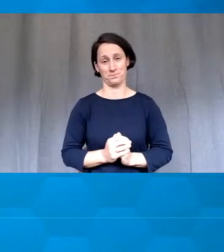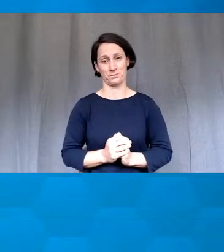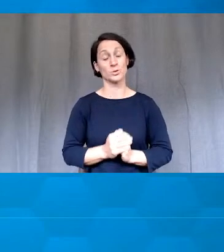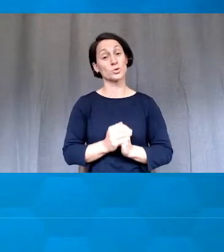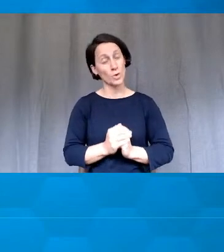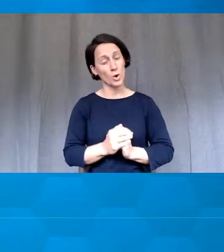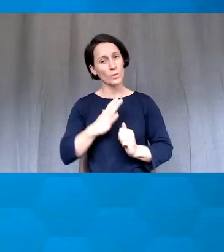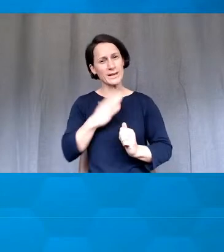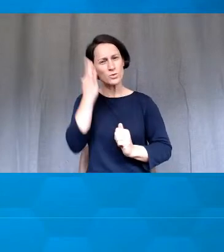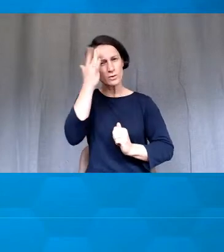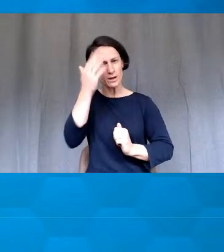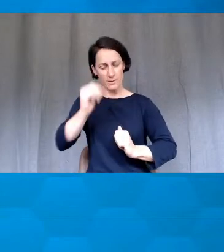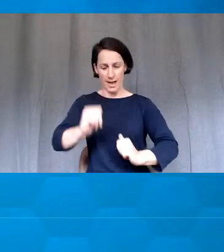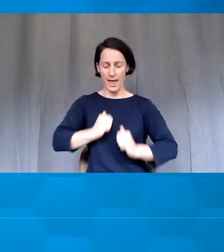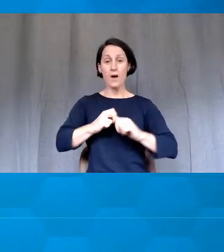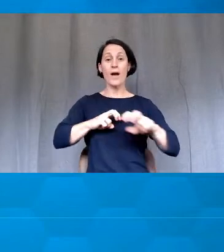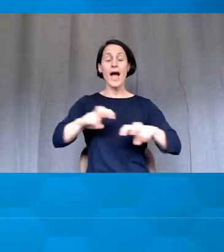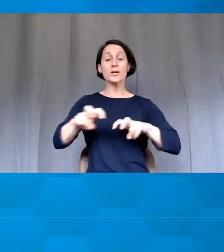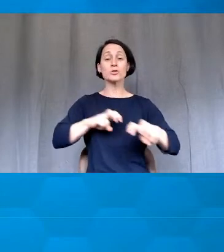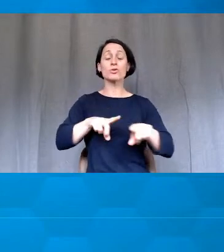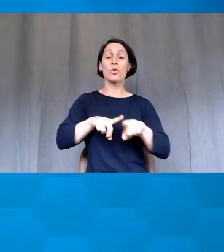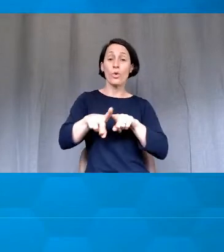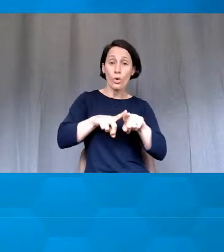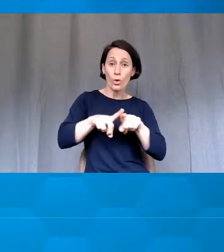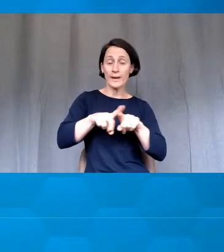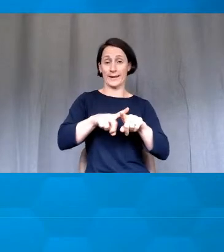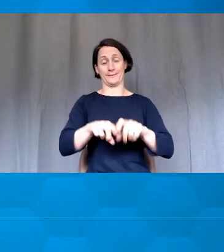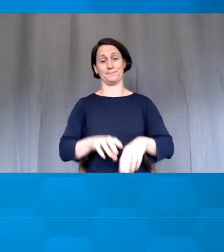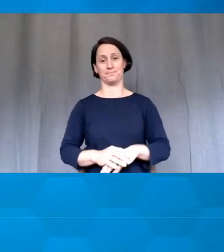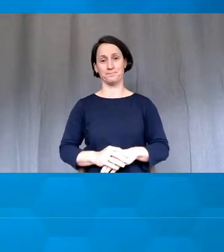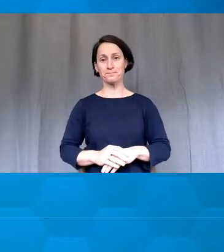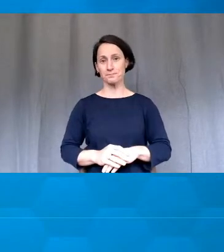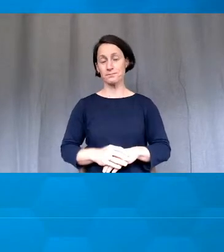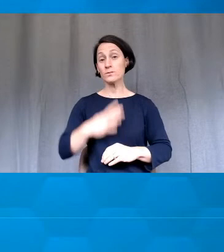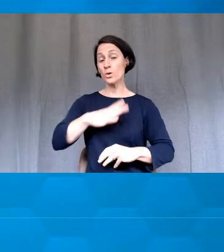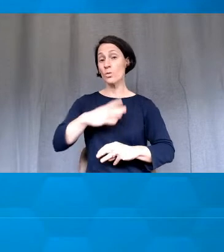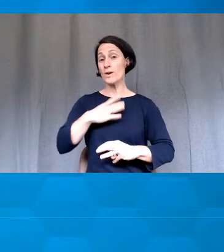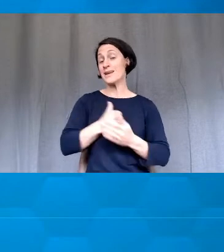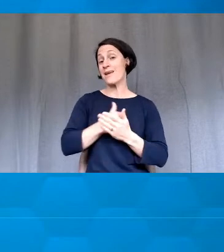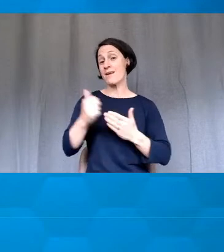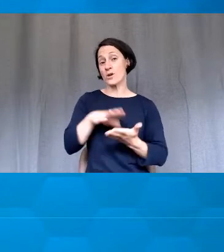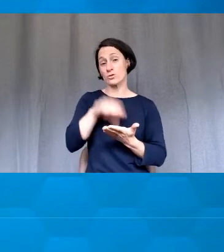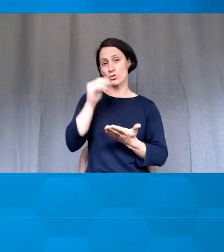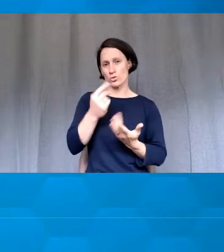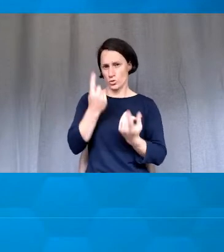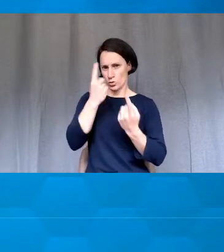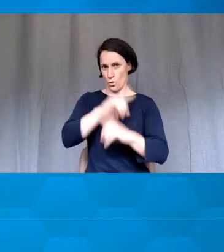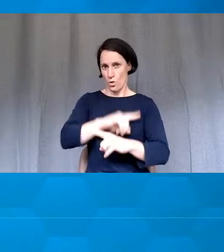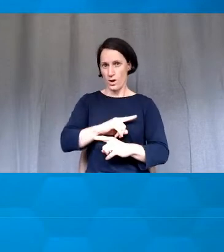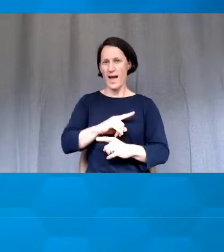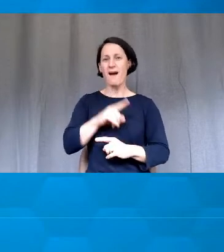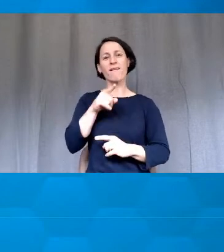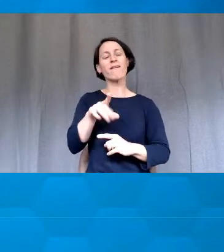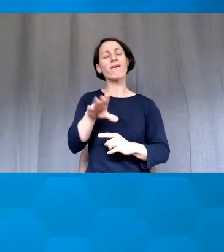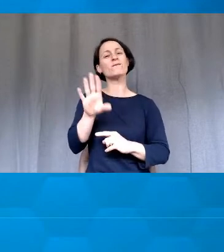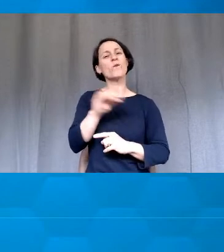exercise. And what I do is have each student identify which of these things they think was the